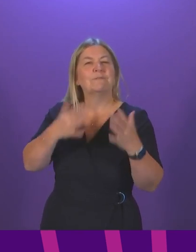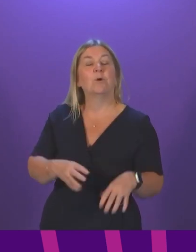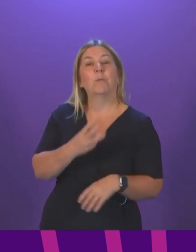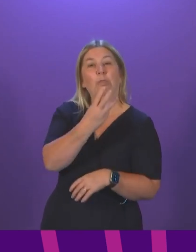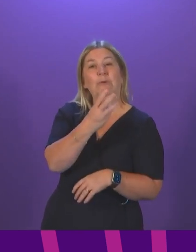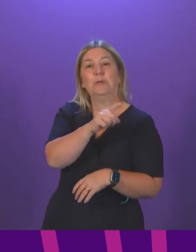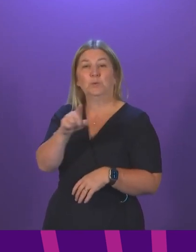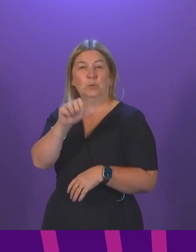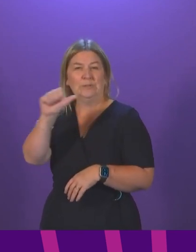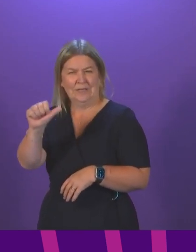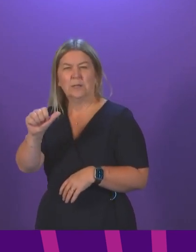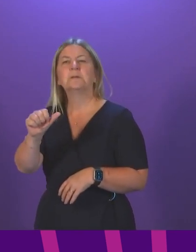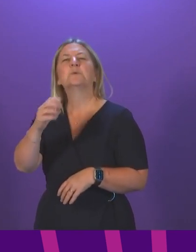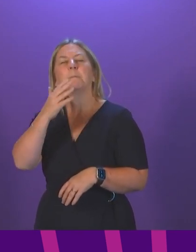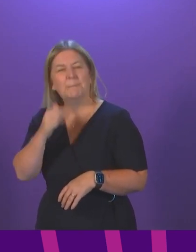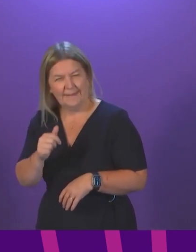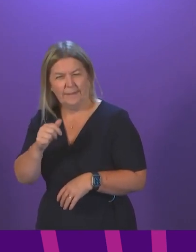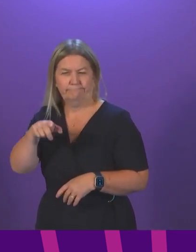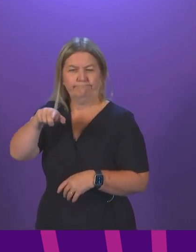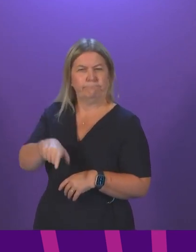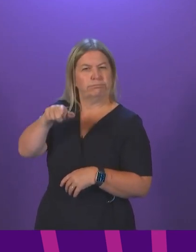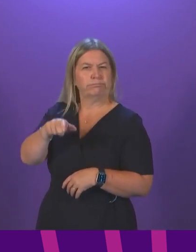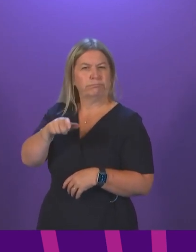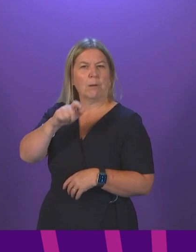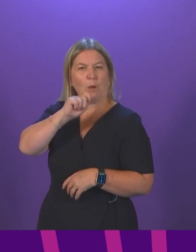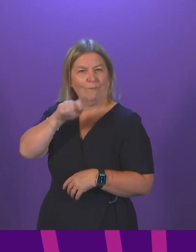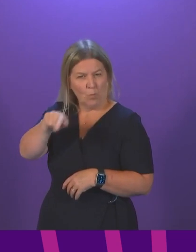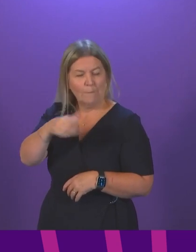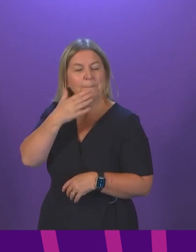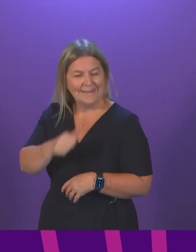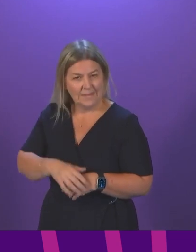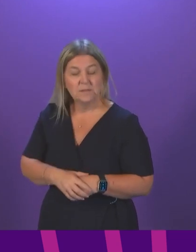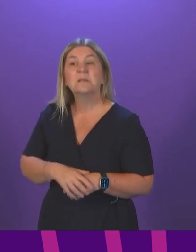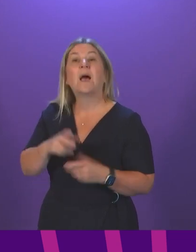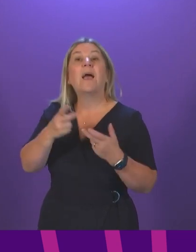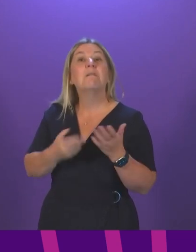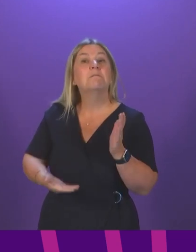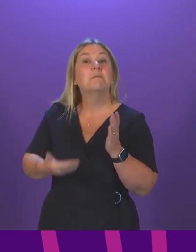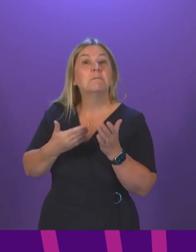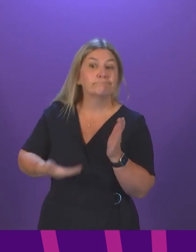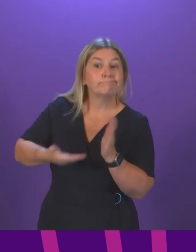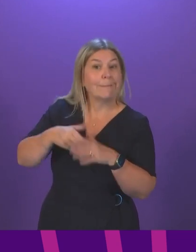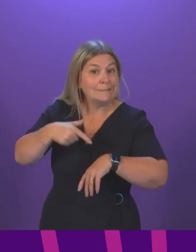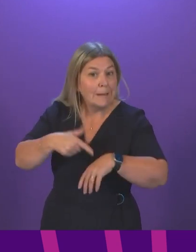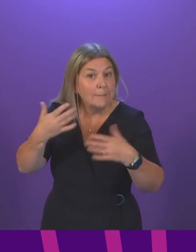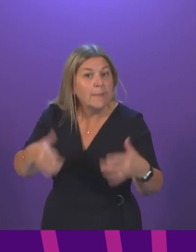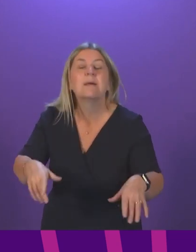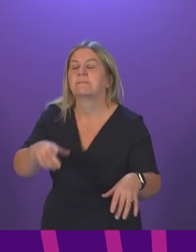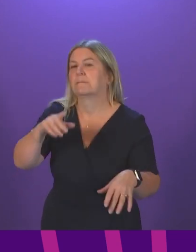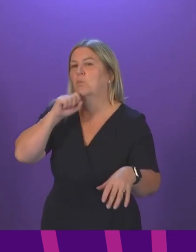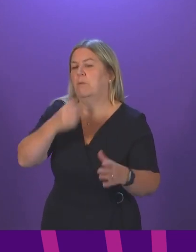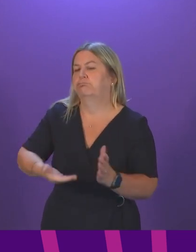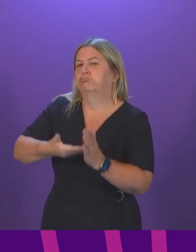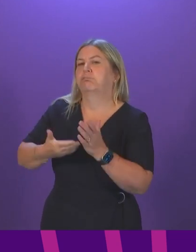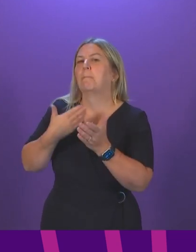so please press during the relevant question, and if we have any time in hand following question sticks, I'll take outstanding questions, and I call